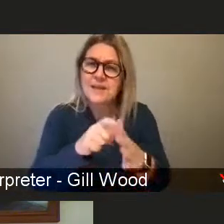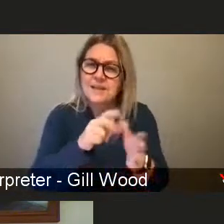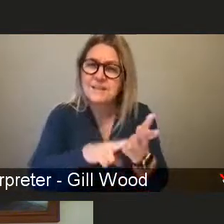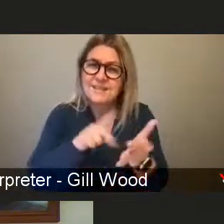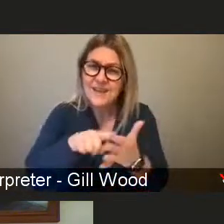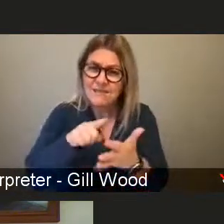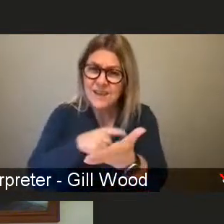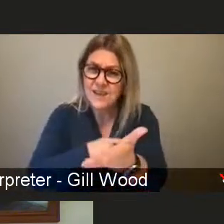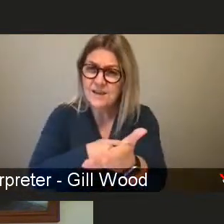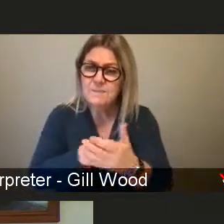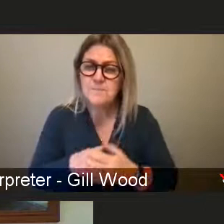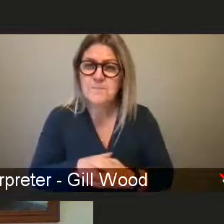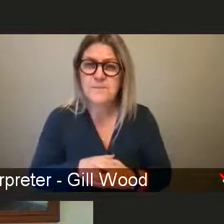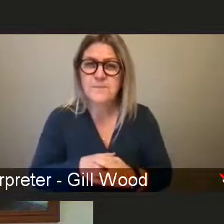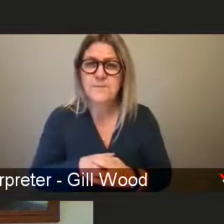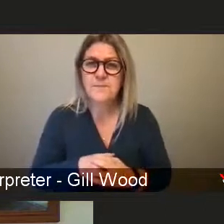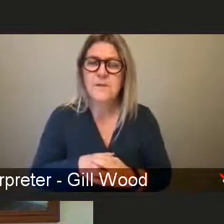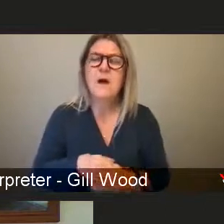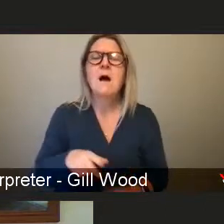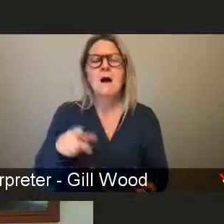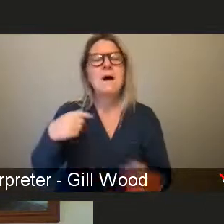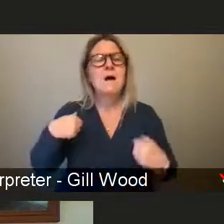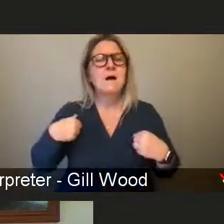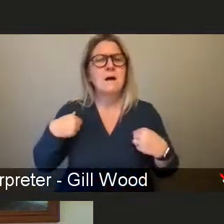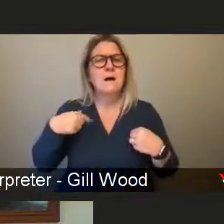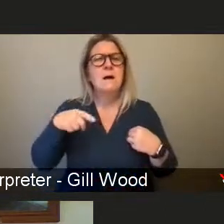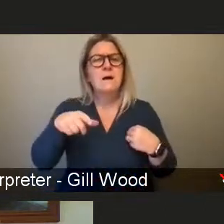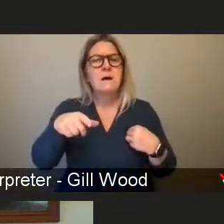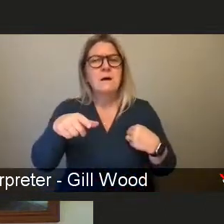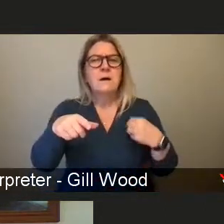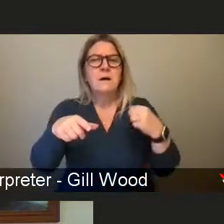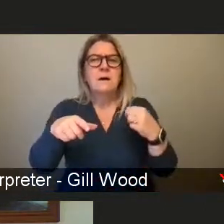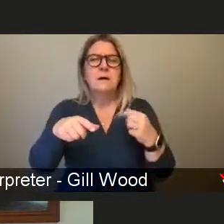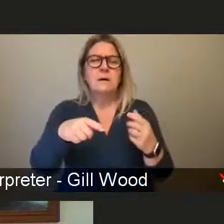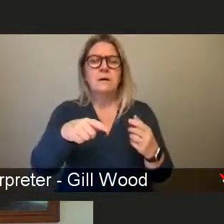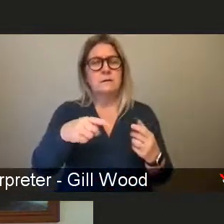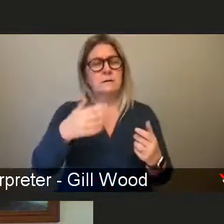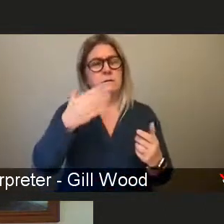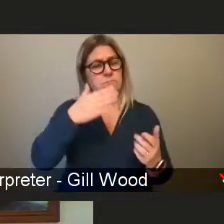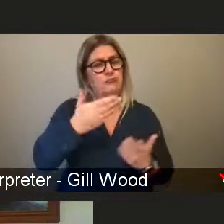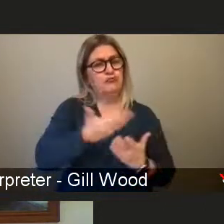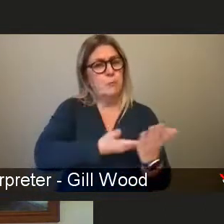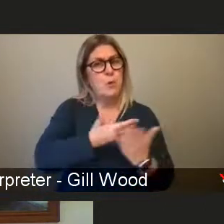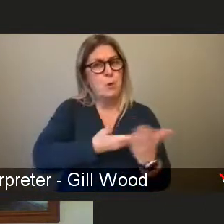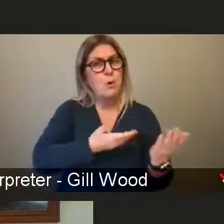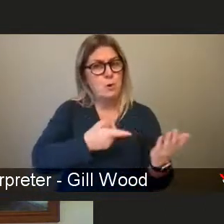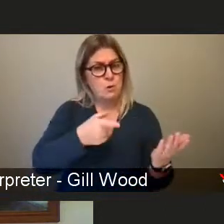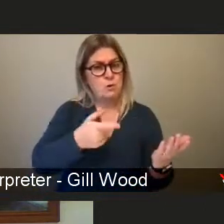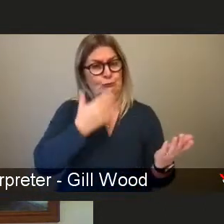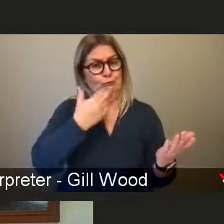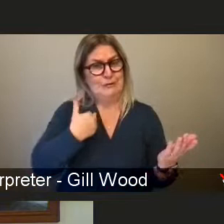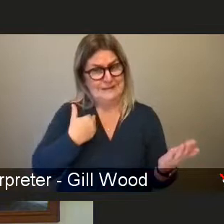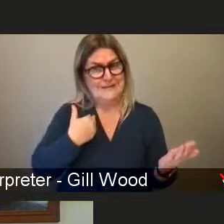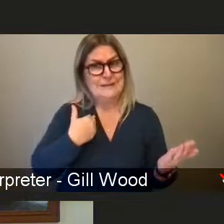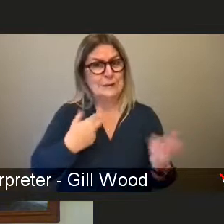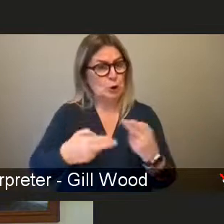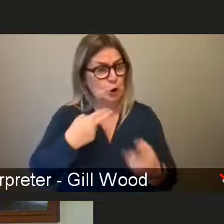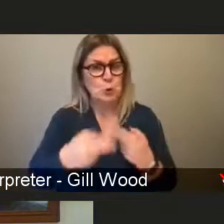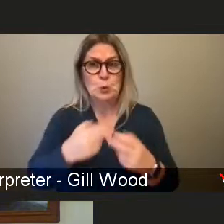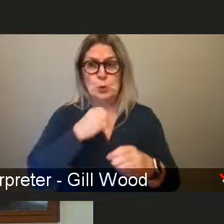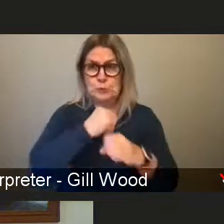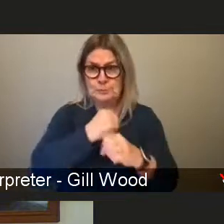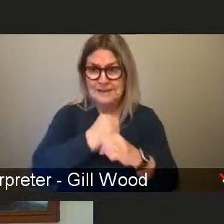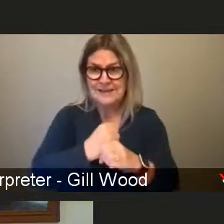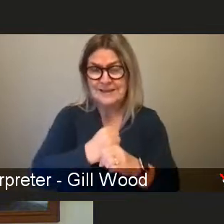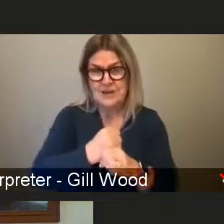I mean, think in terms of the reports that are coming out of spiking or drugging, let's be clear here,